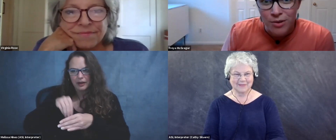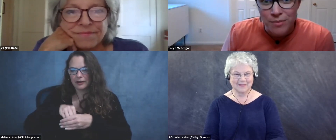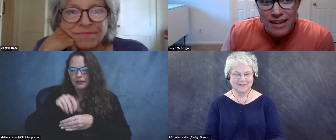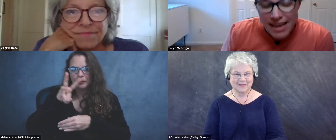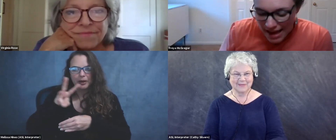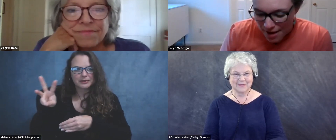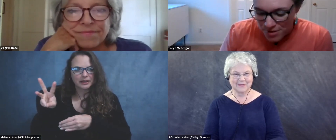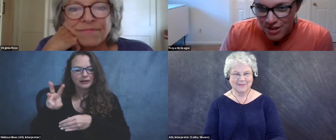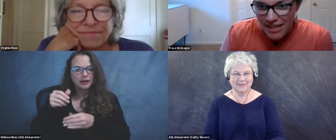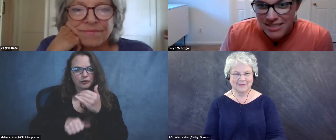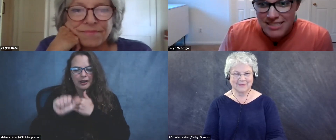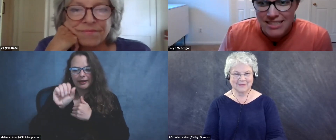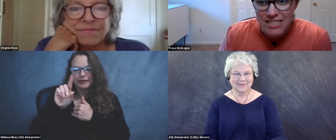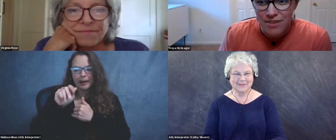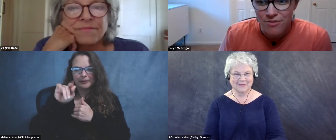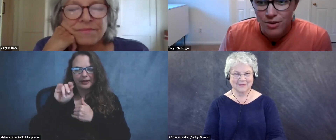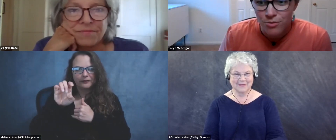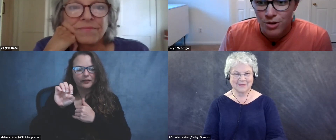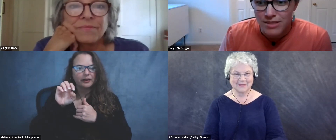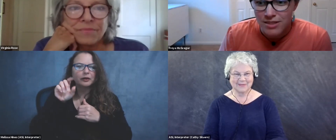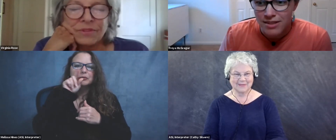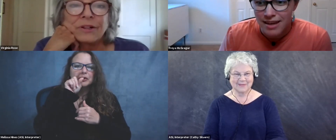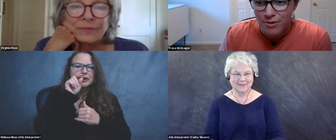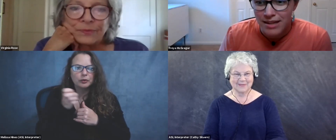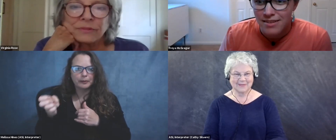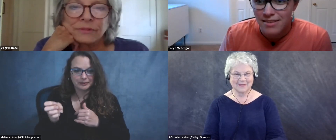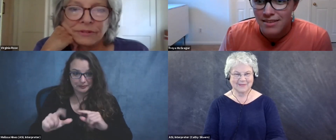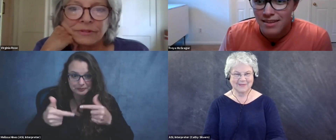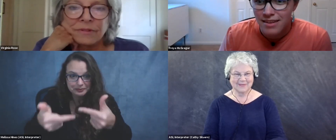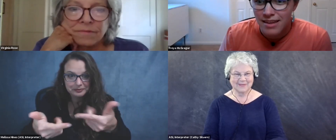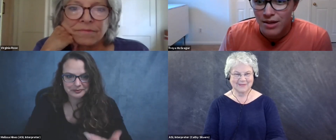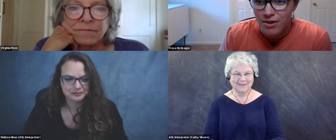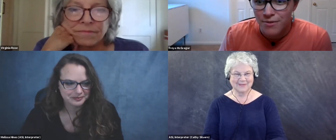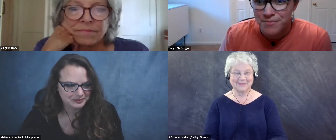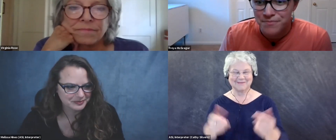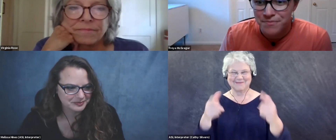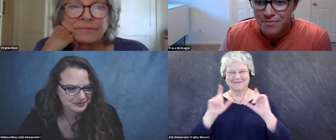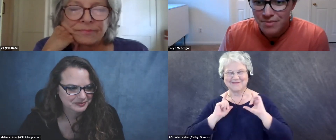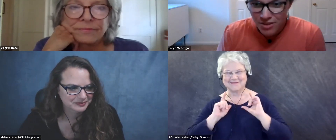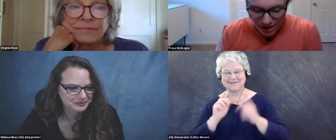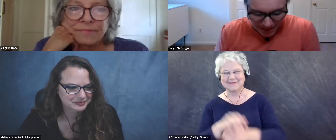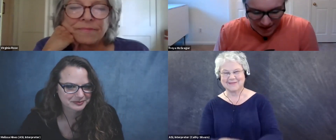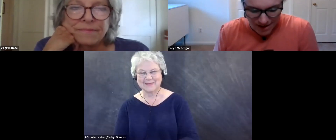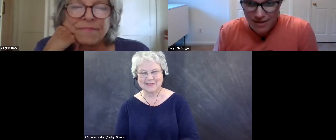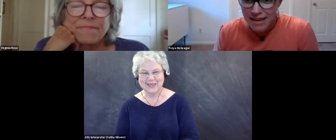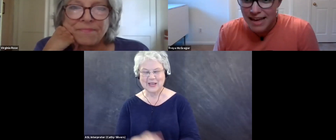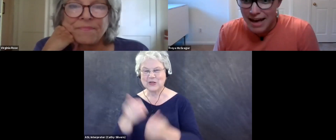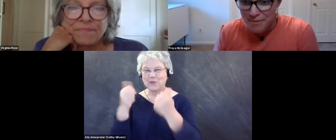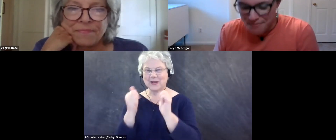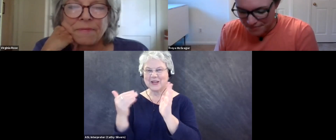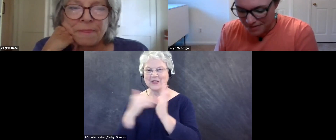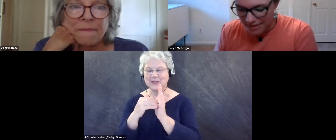birding equipment. So that's just in the chat. Oh, no, it's not. That went, here we go. Try that again.